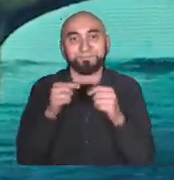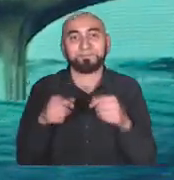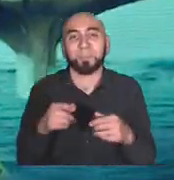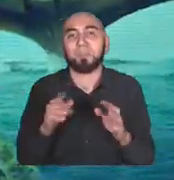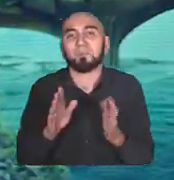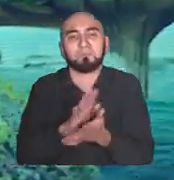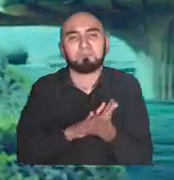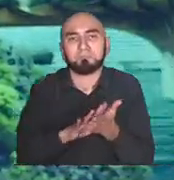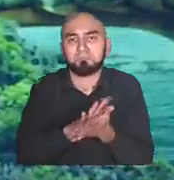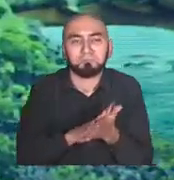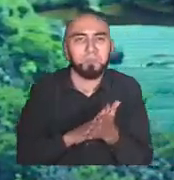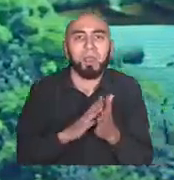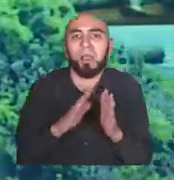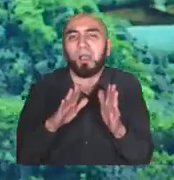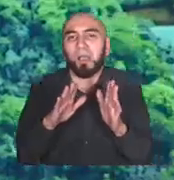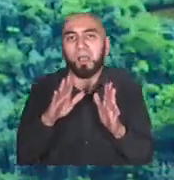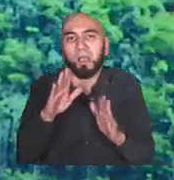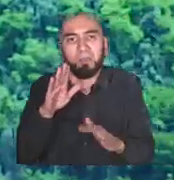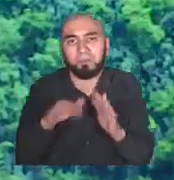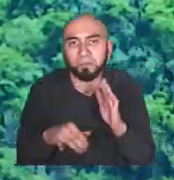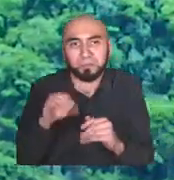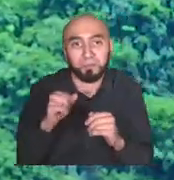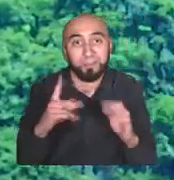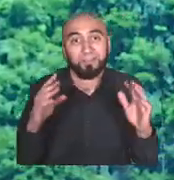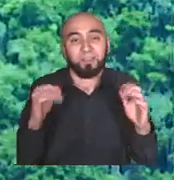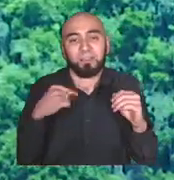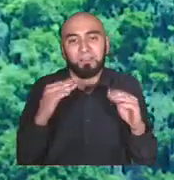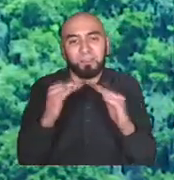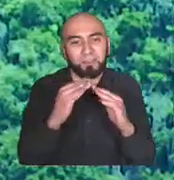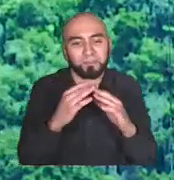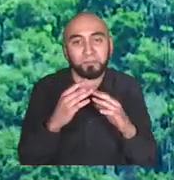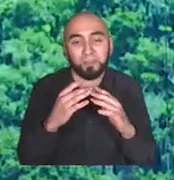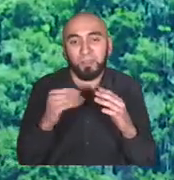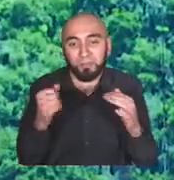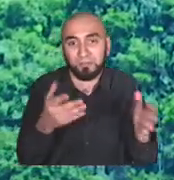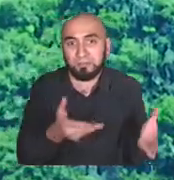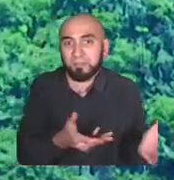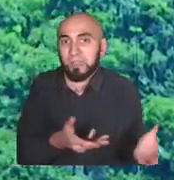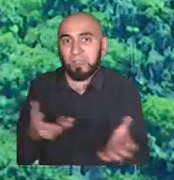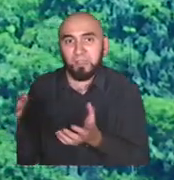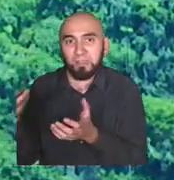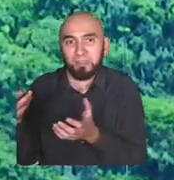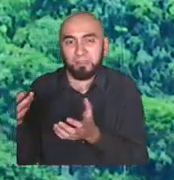started taking these out of our houses and into our pockets and having portable desktop computers,